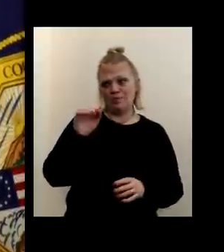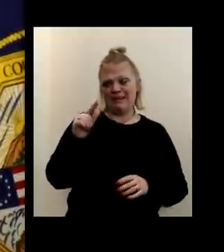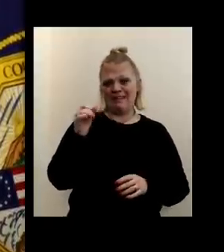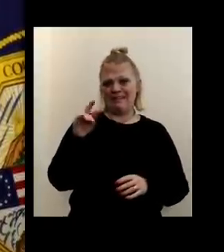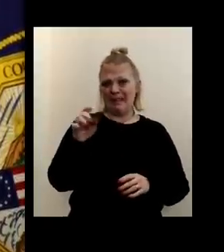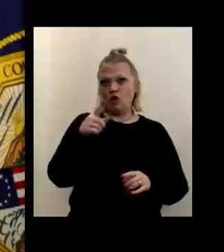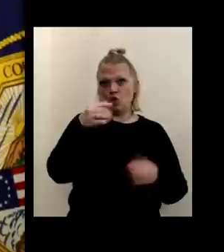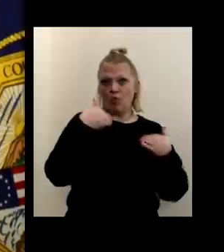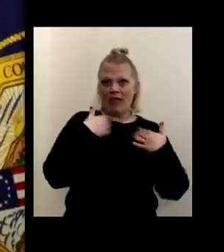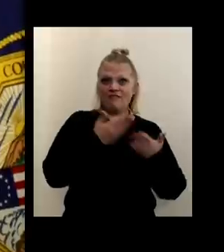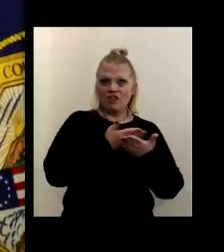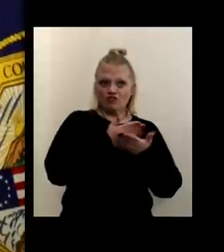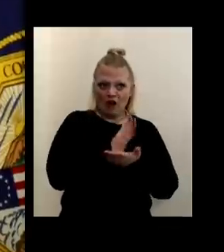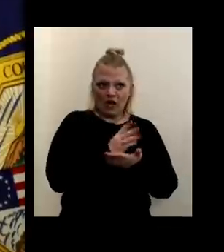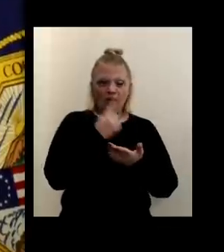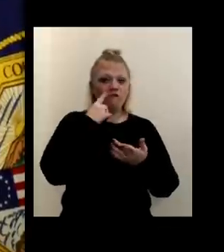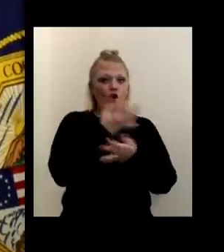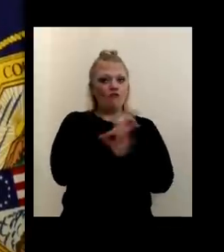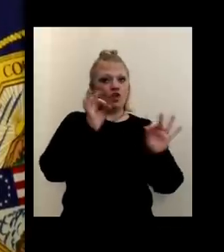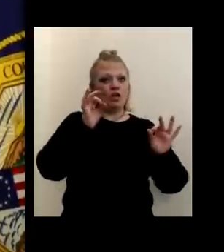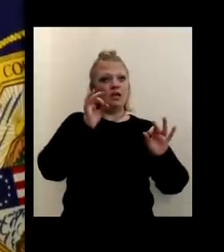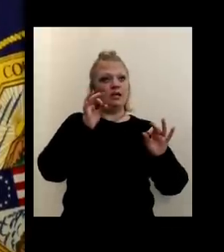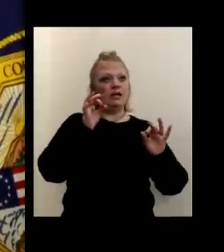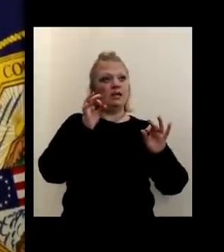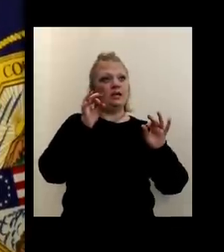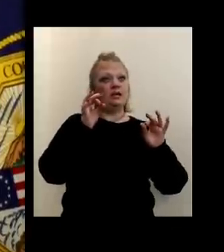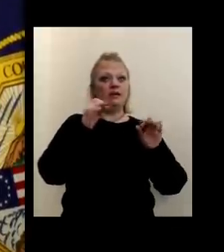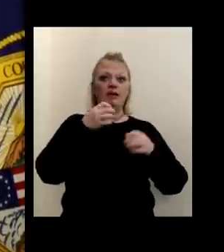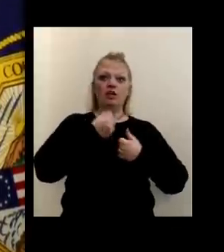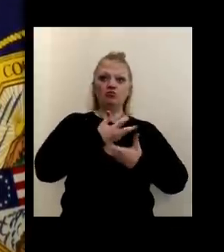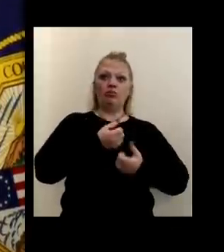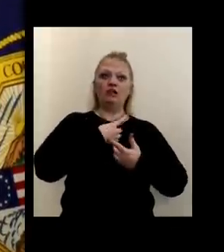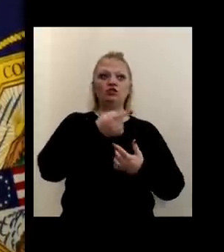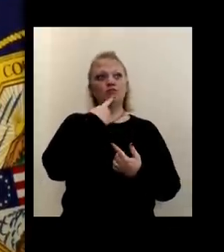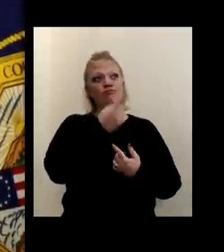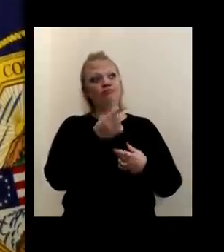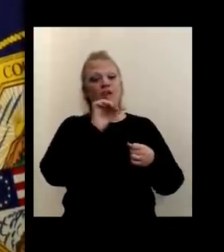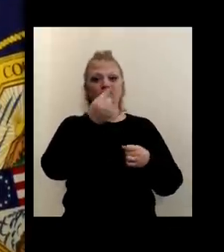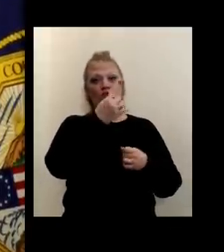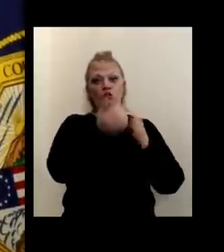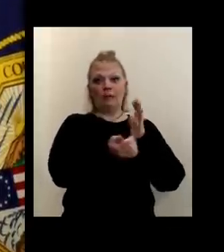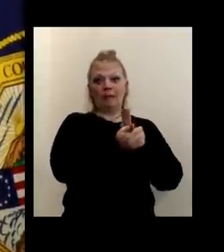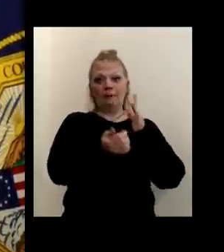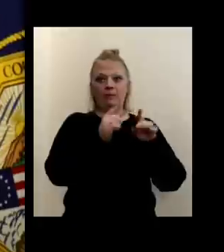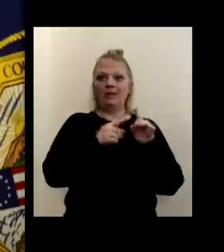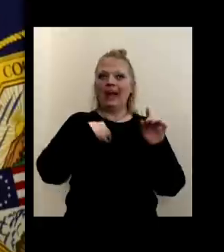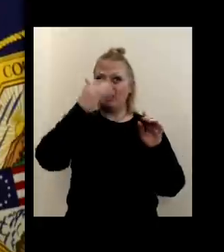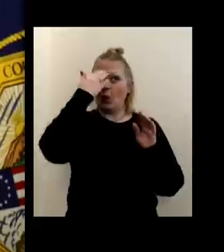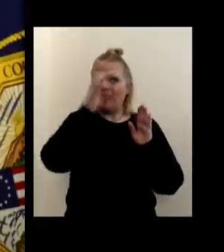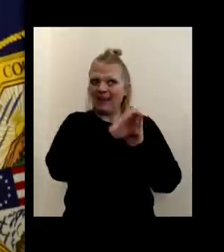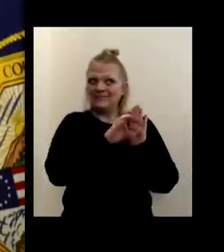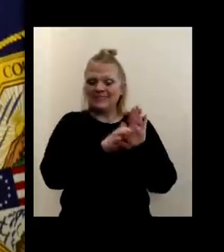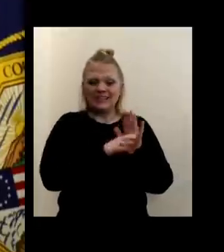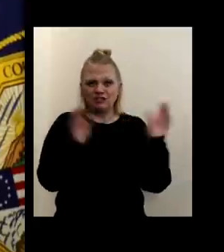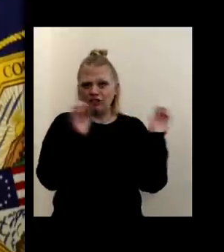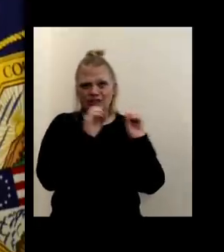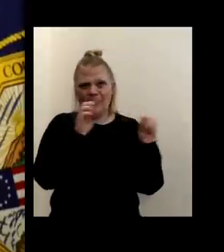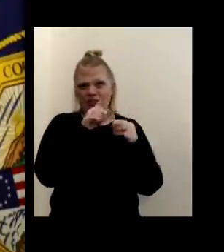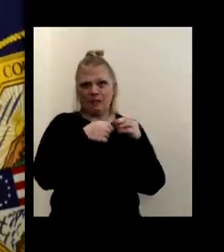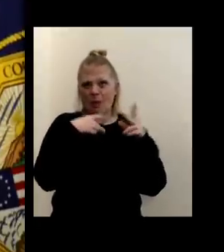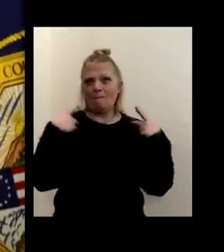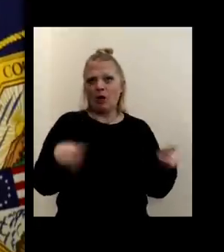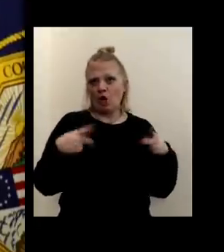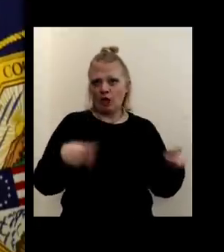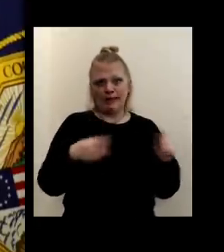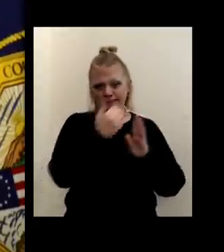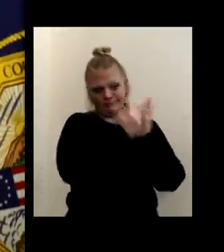uh, right of, uh, free expression in the first amendment and other things, but I, I know the constitution pretty, pretty well, and I don't see a right to tailgate in there. And if